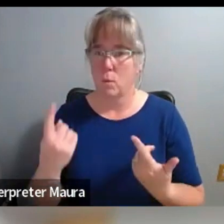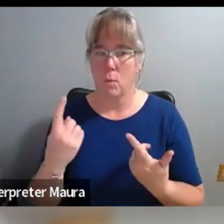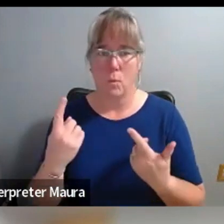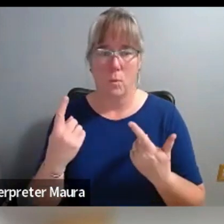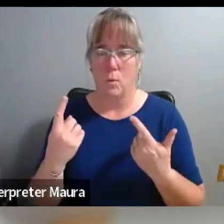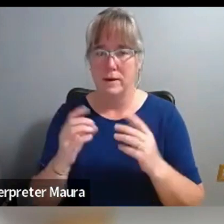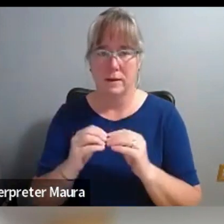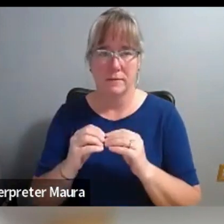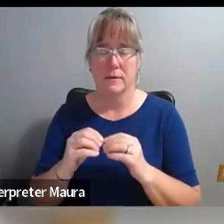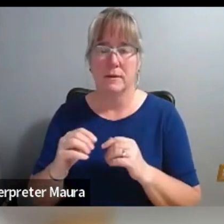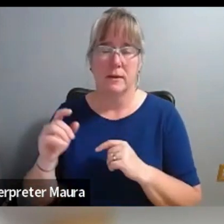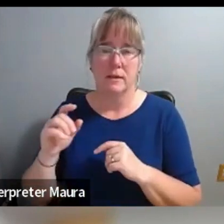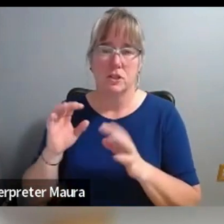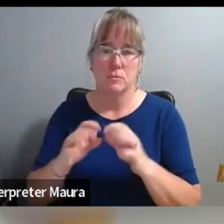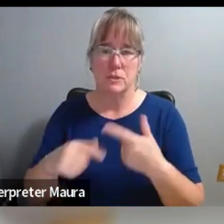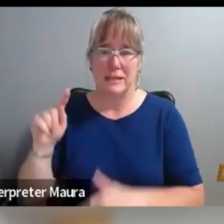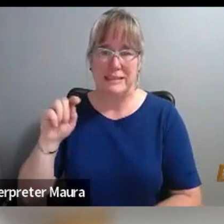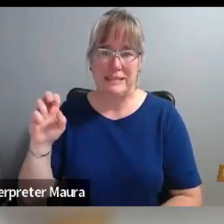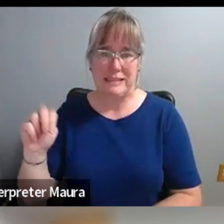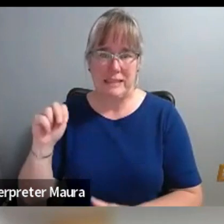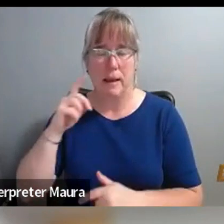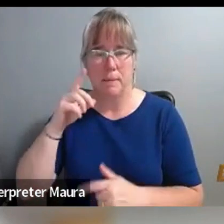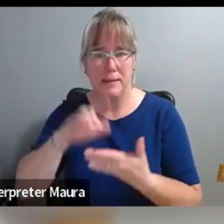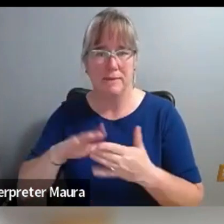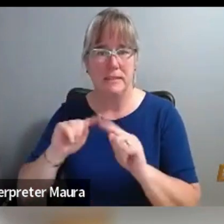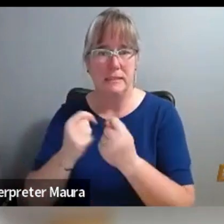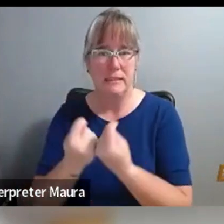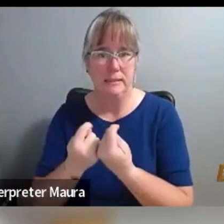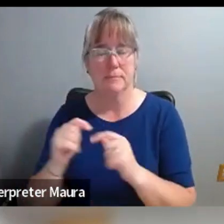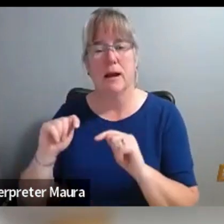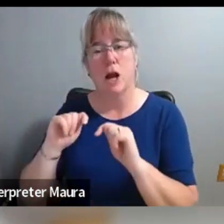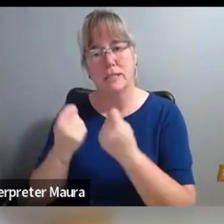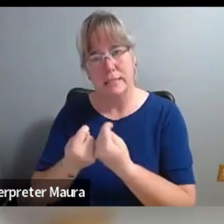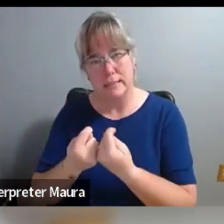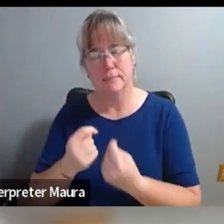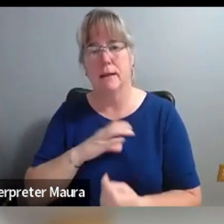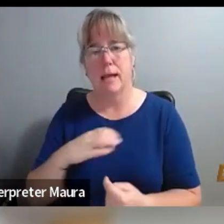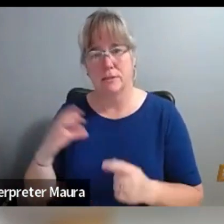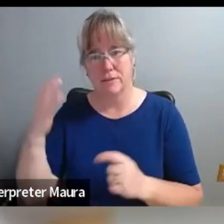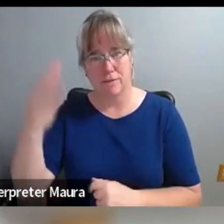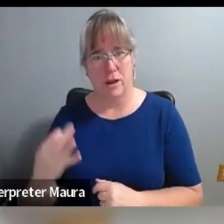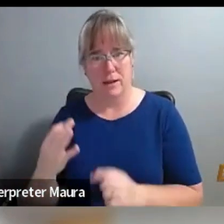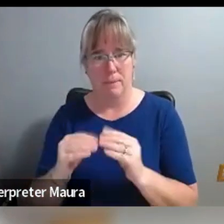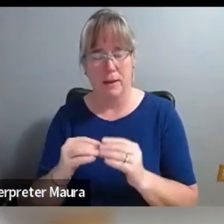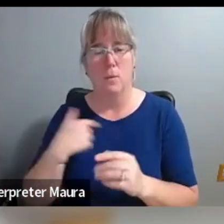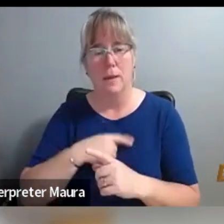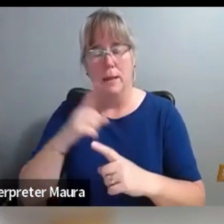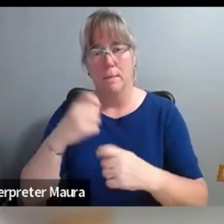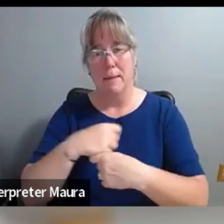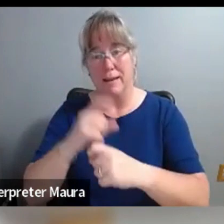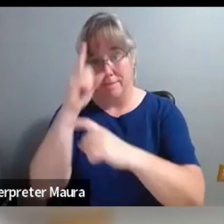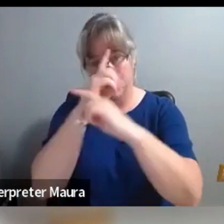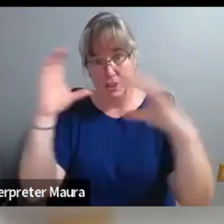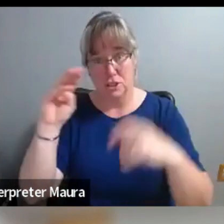council presentation or workshops that we did, we made a kind of vision map of